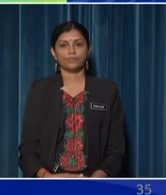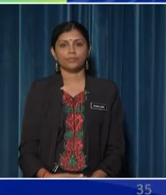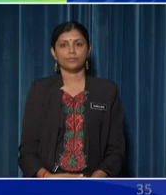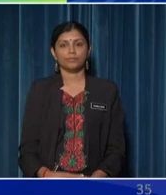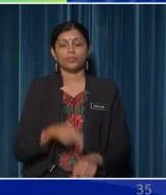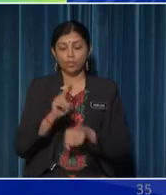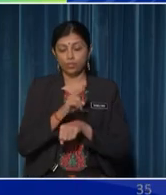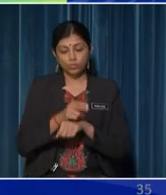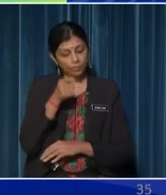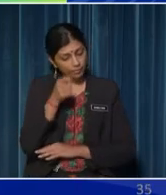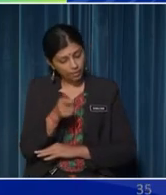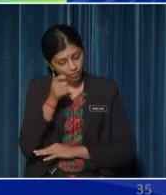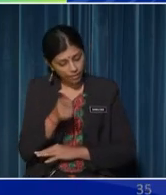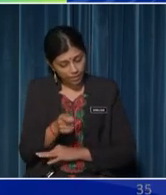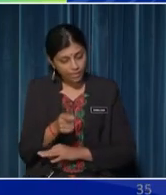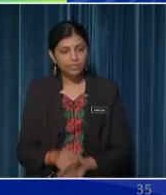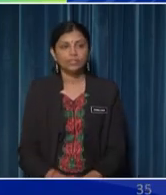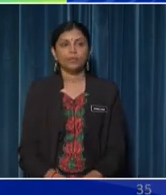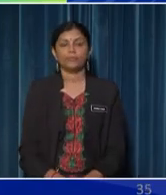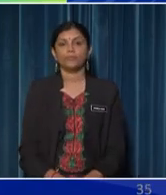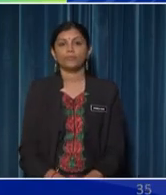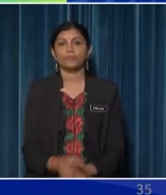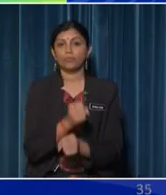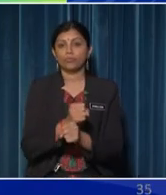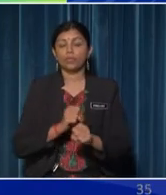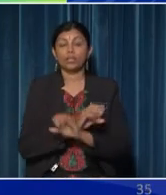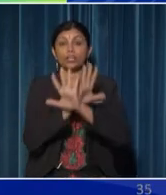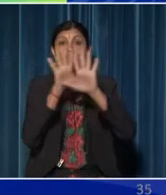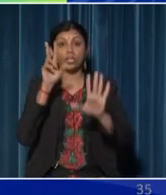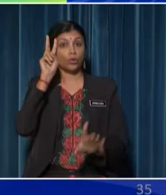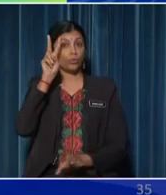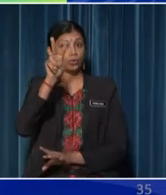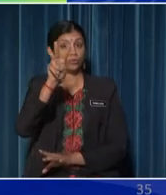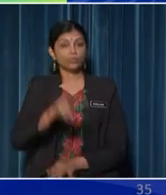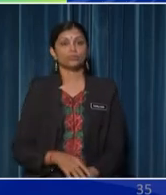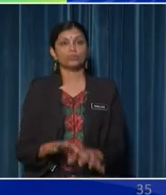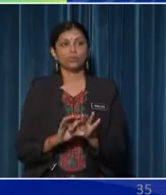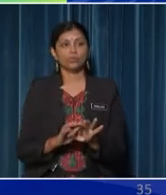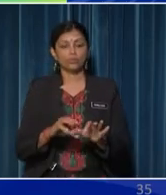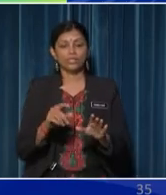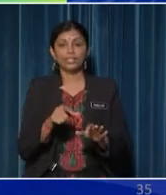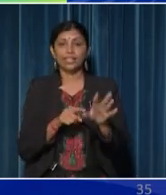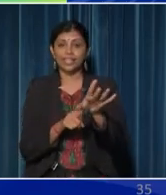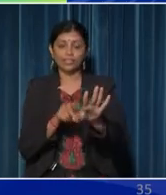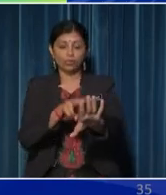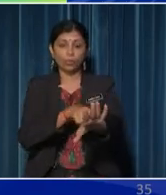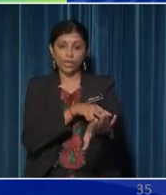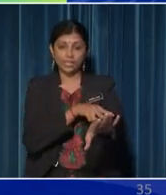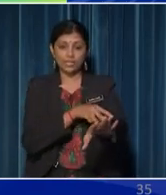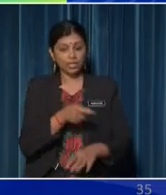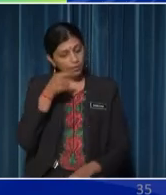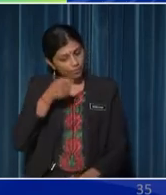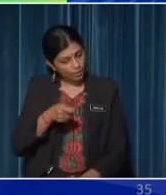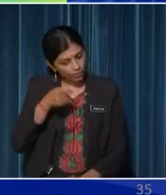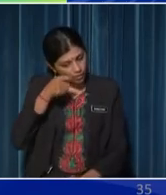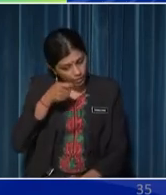We can use a magnifying glass to get a clear view of the leaf veins The magnifying